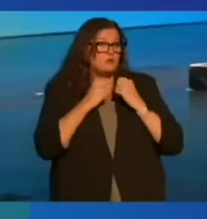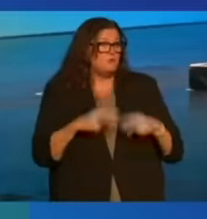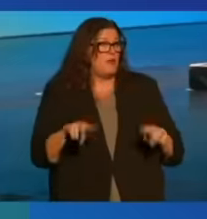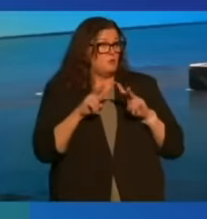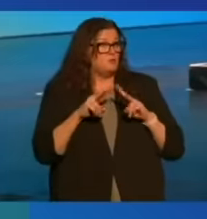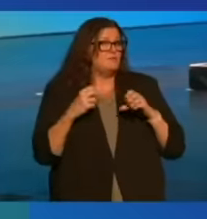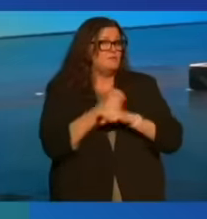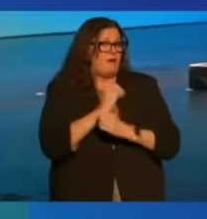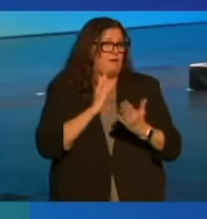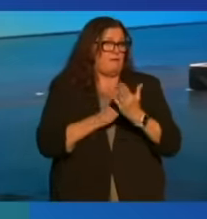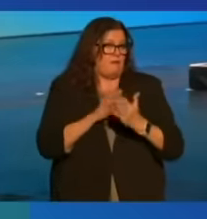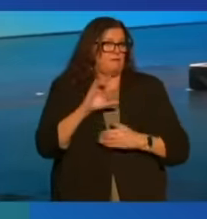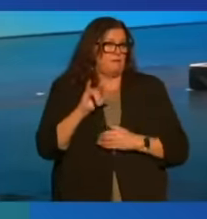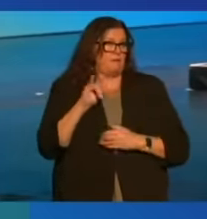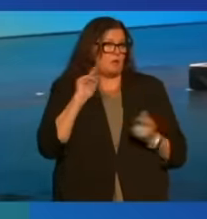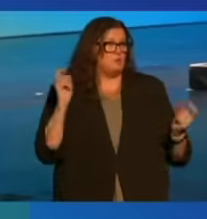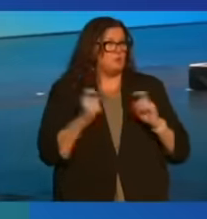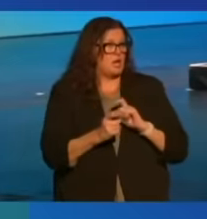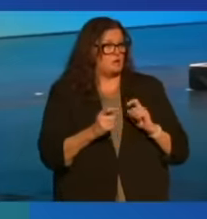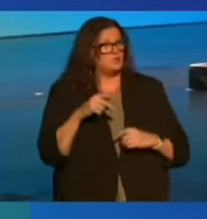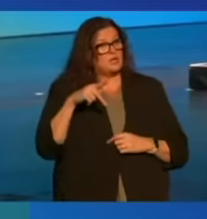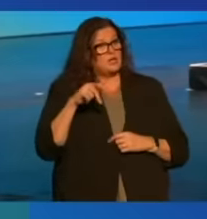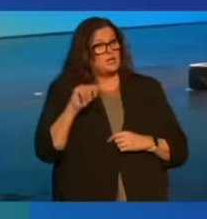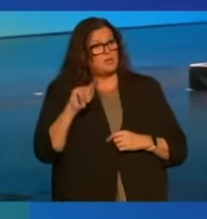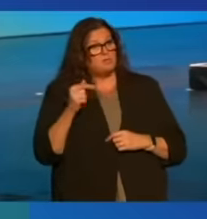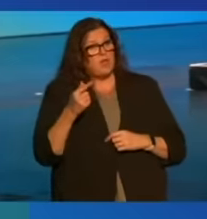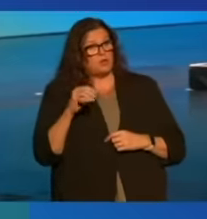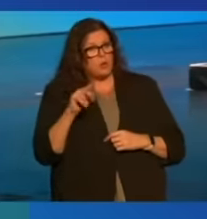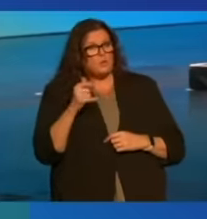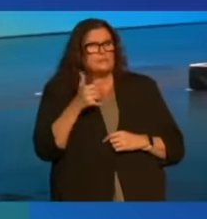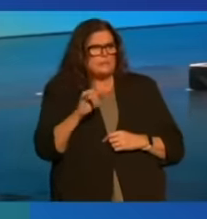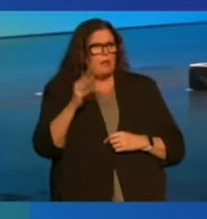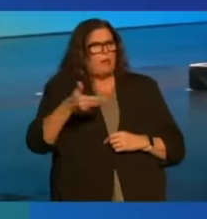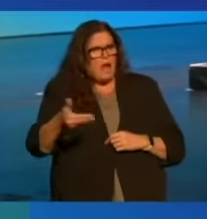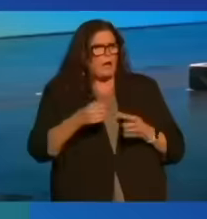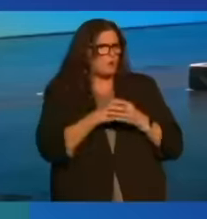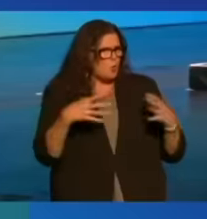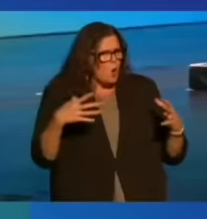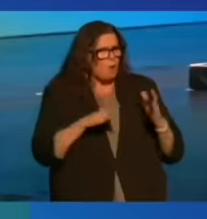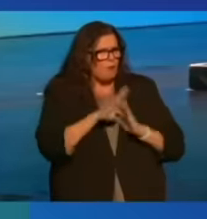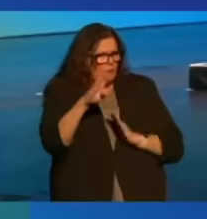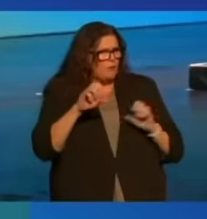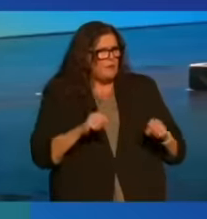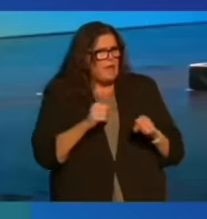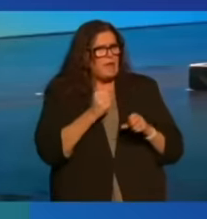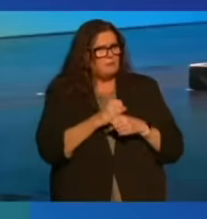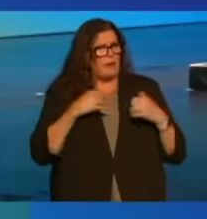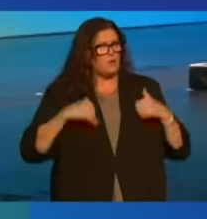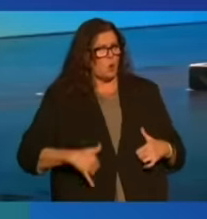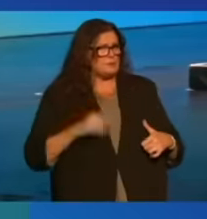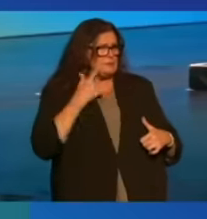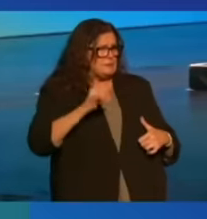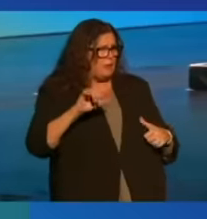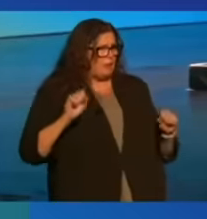climate change. Patagonia will still be able to hire and grow and make those coats.